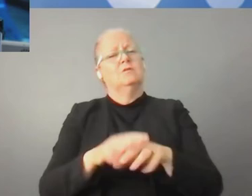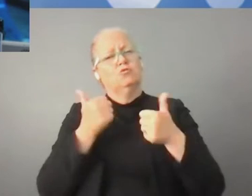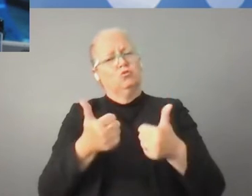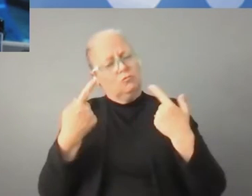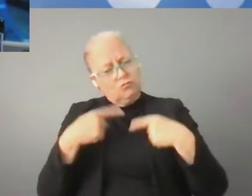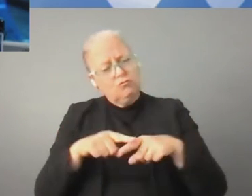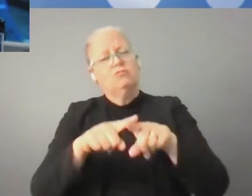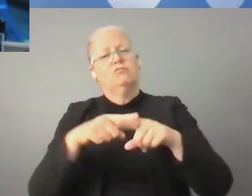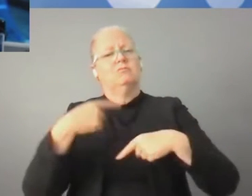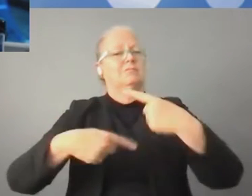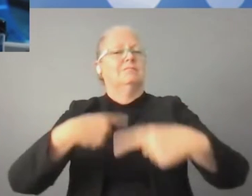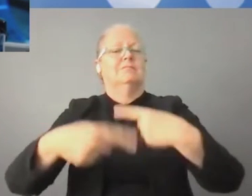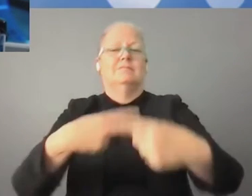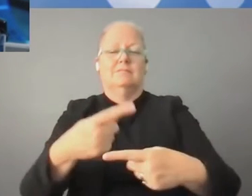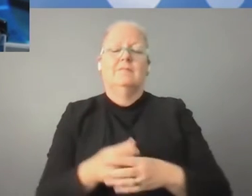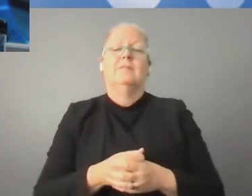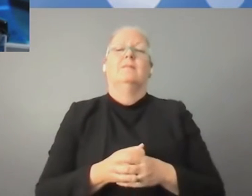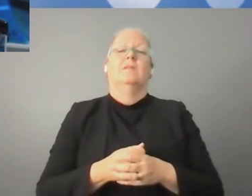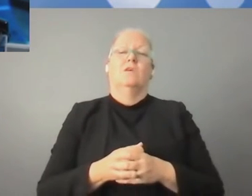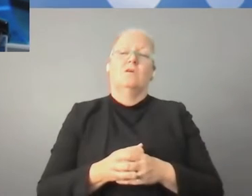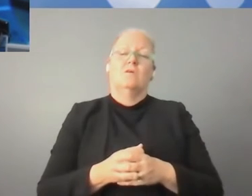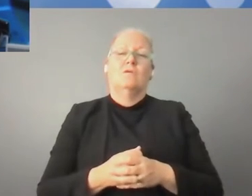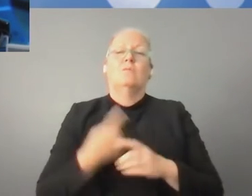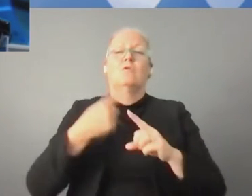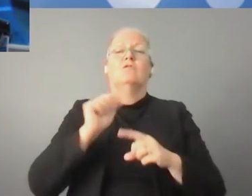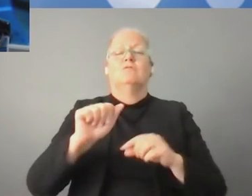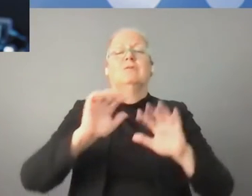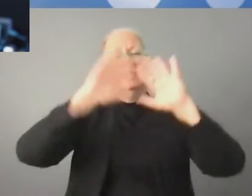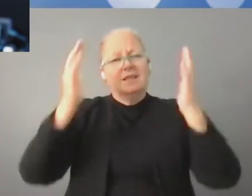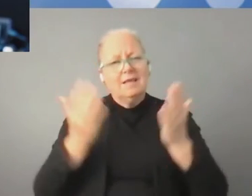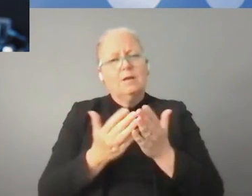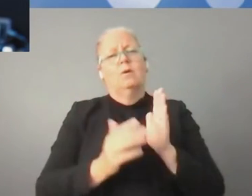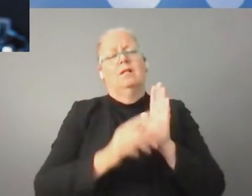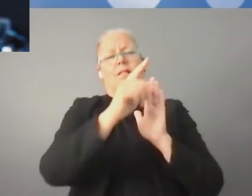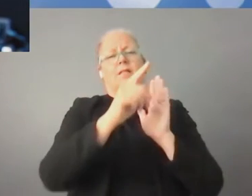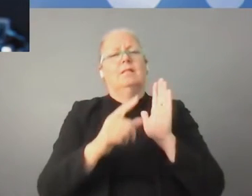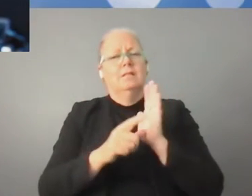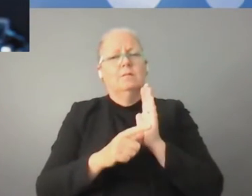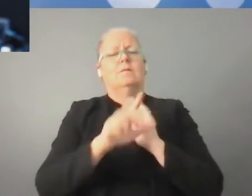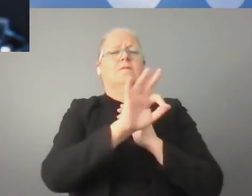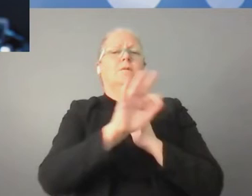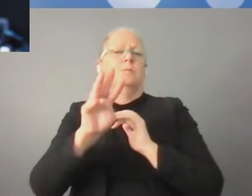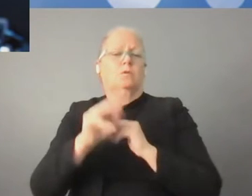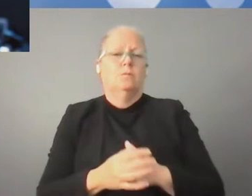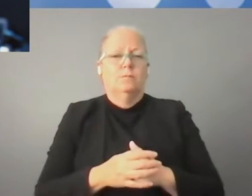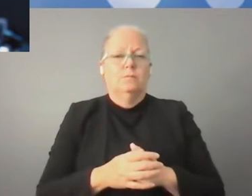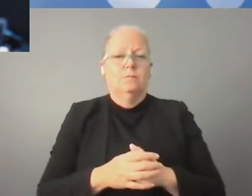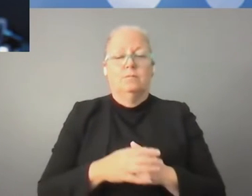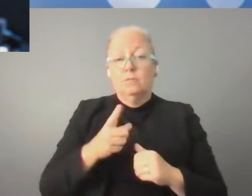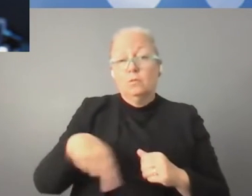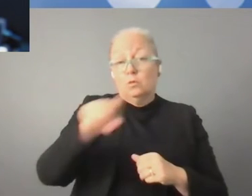the development of the international legal framework. As you are all aware,